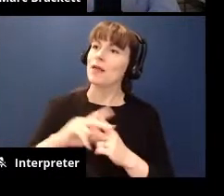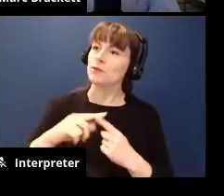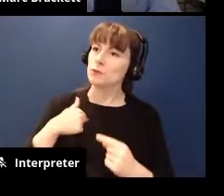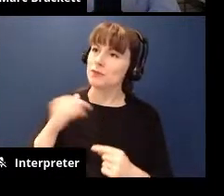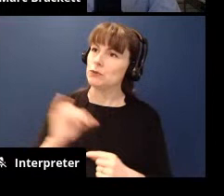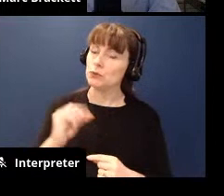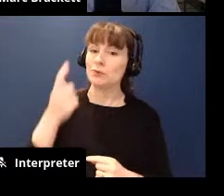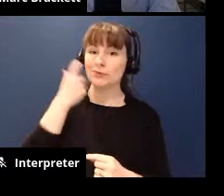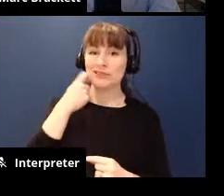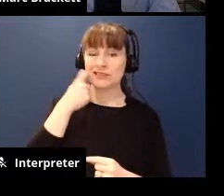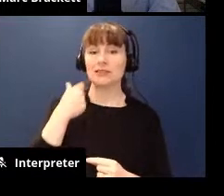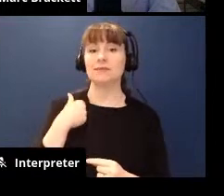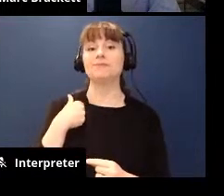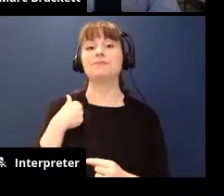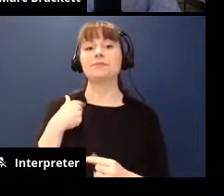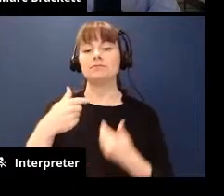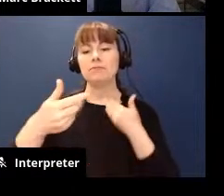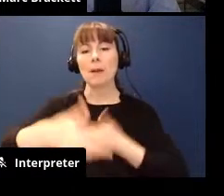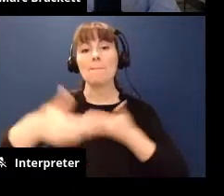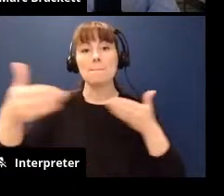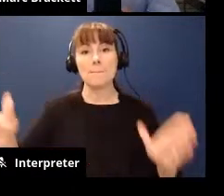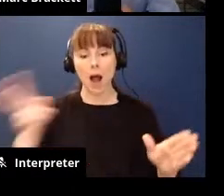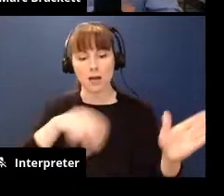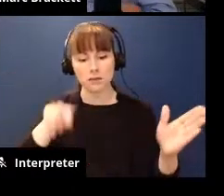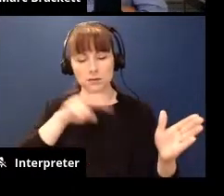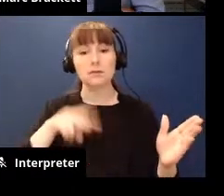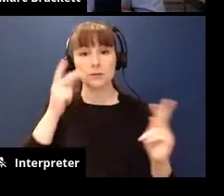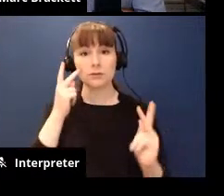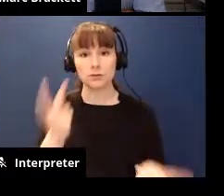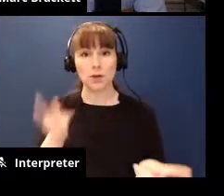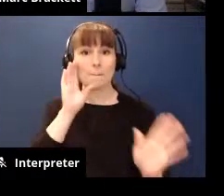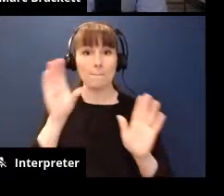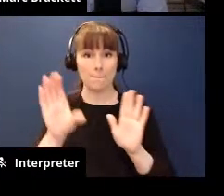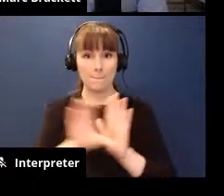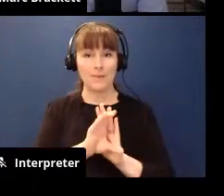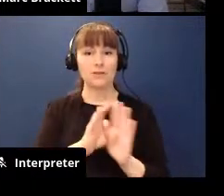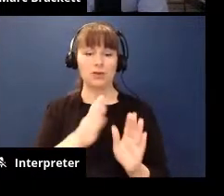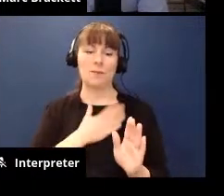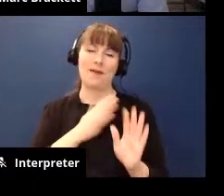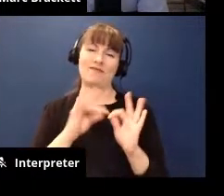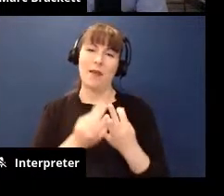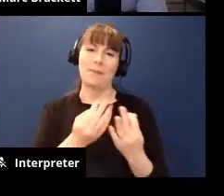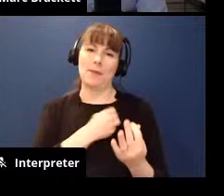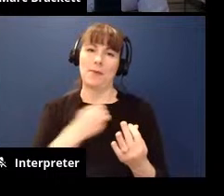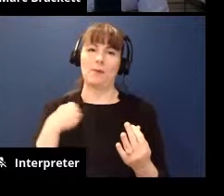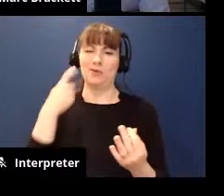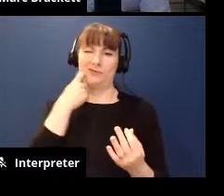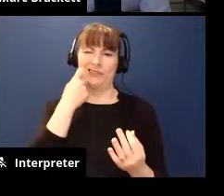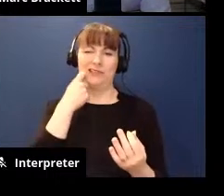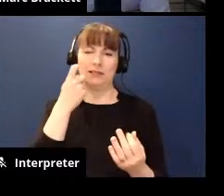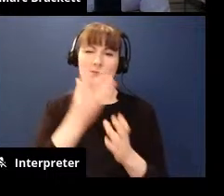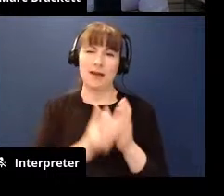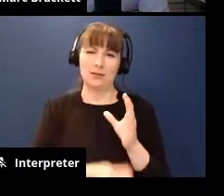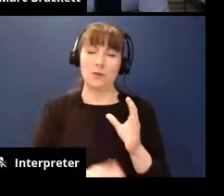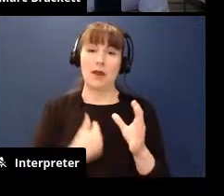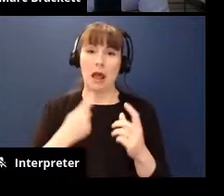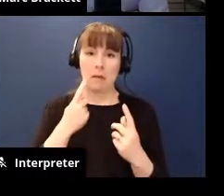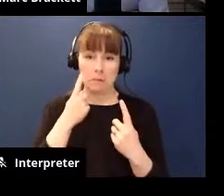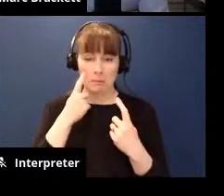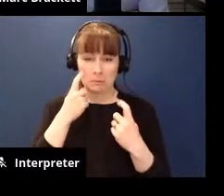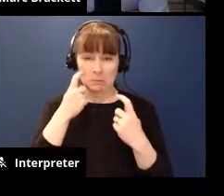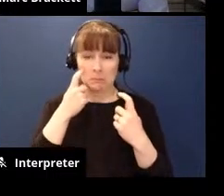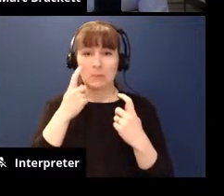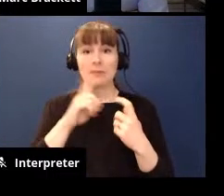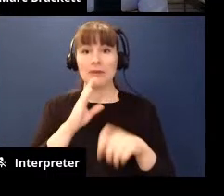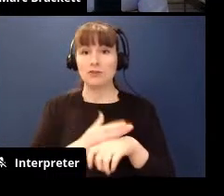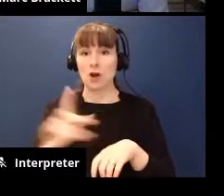recently going through an old box and saw a picture of a family member who had passed away and i teared up and my daughter came over to